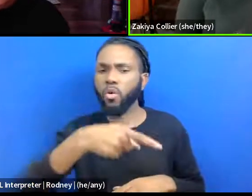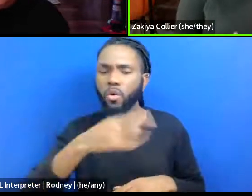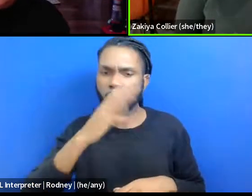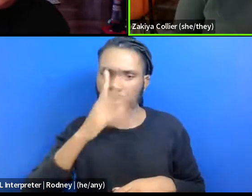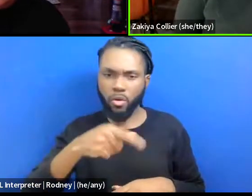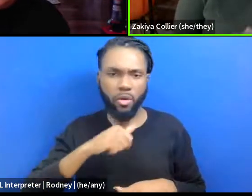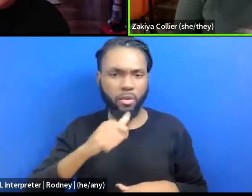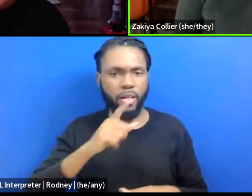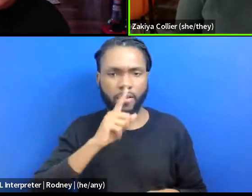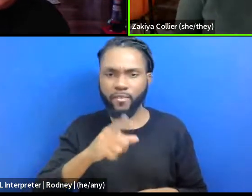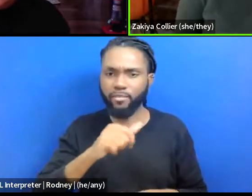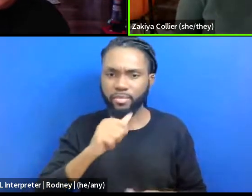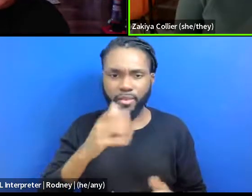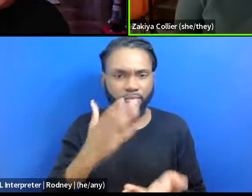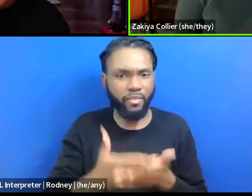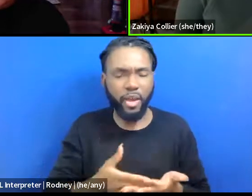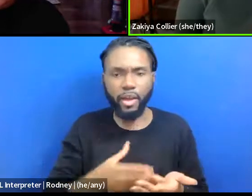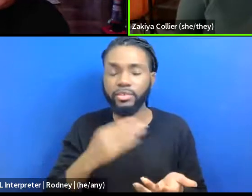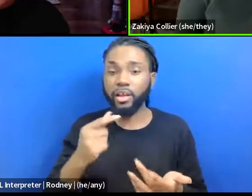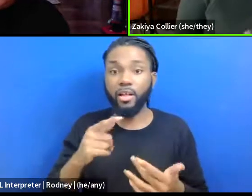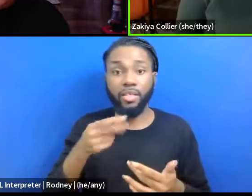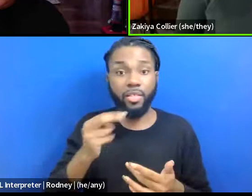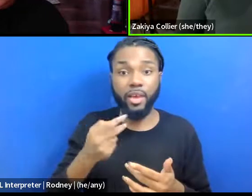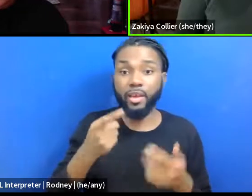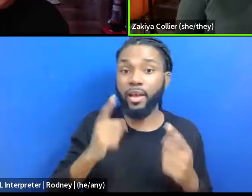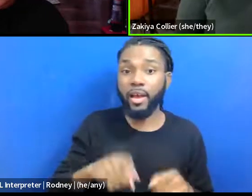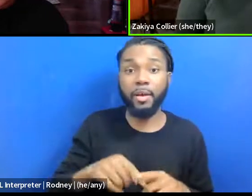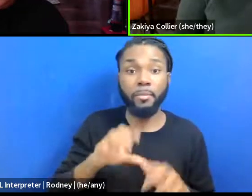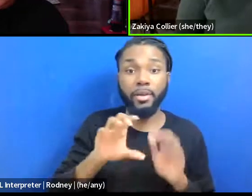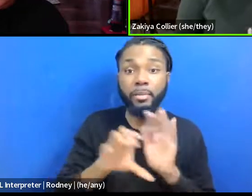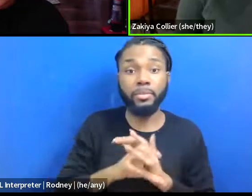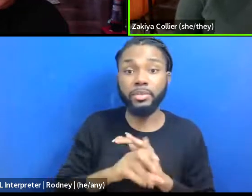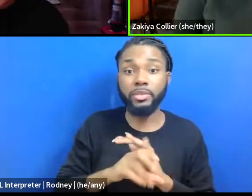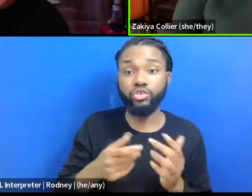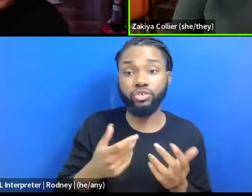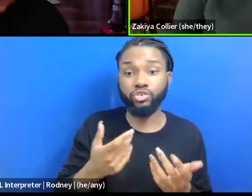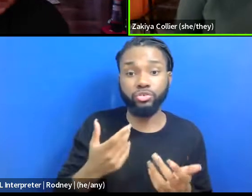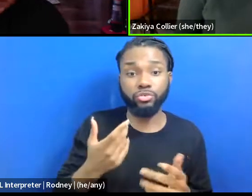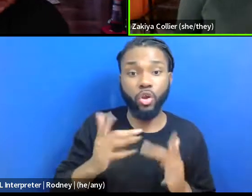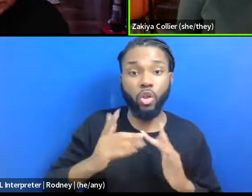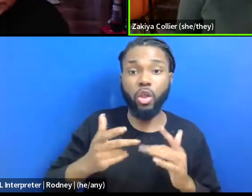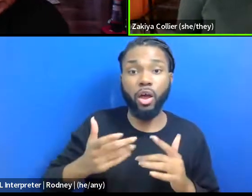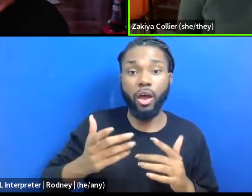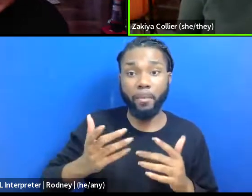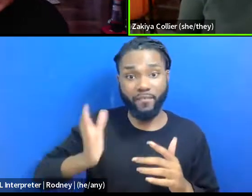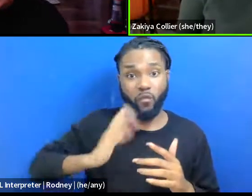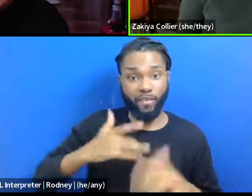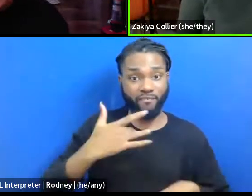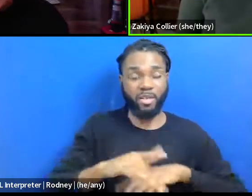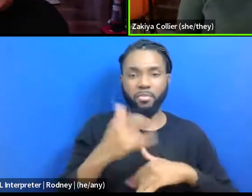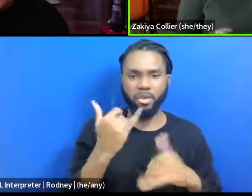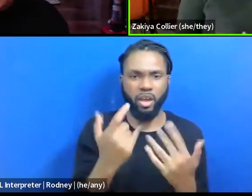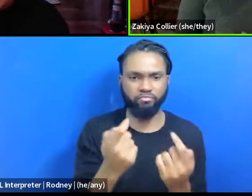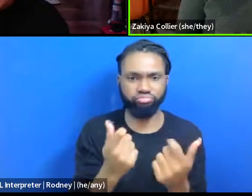all of a sudden images that were once available online have been shrubbed and, like, you can't find them. Um,